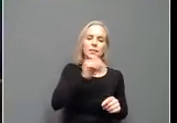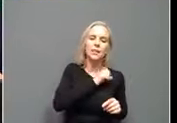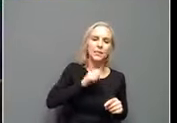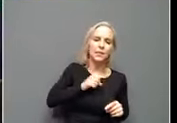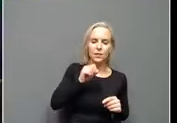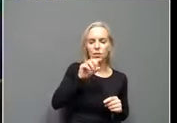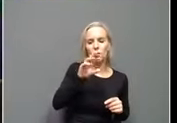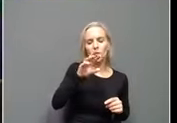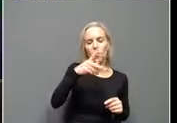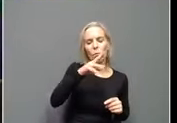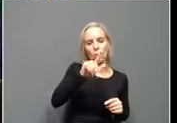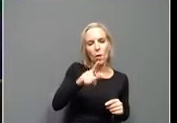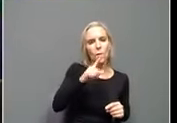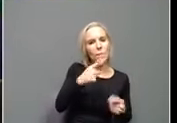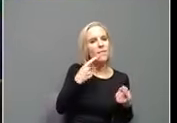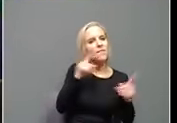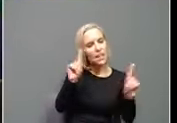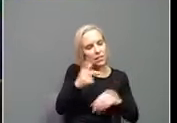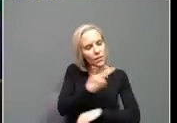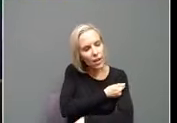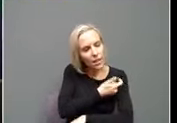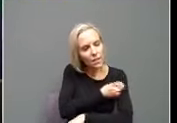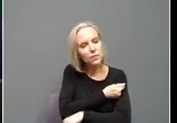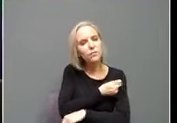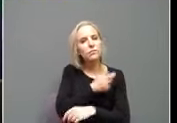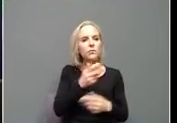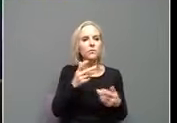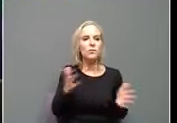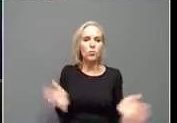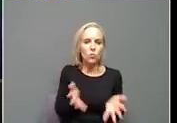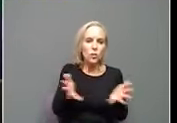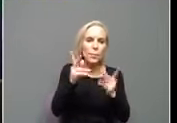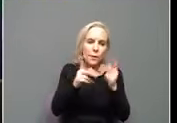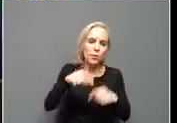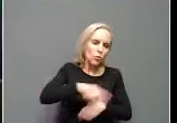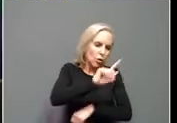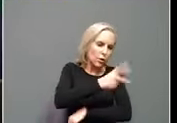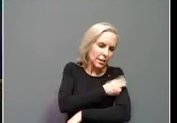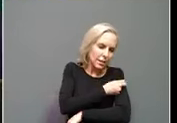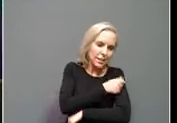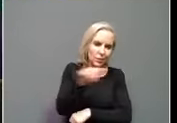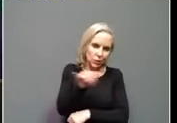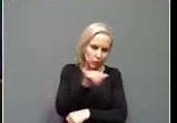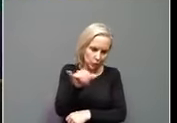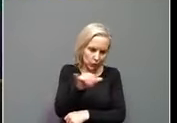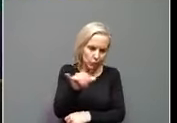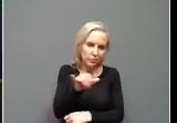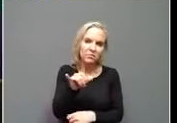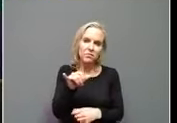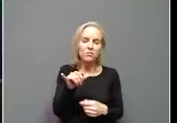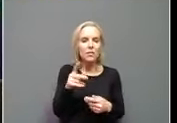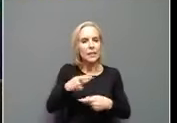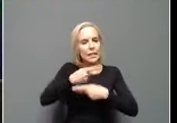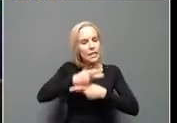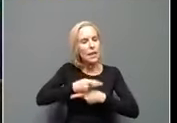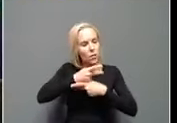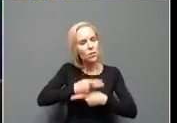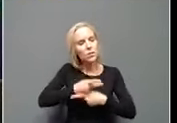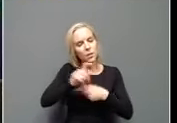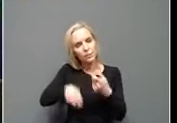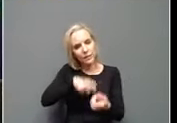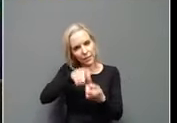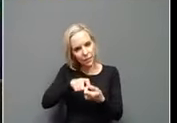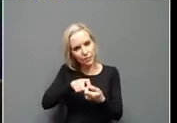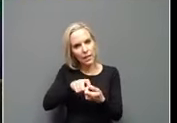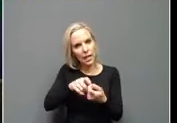about the effectiveness of the vaccine and, and kind of encouraging people to get it as well, though. They've been fairly careful to be specific about how it's a